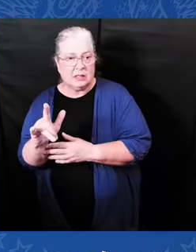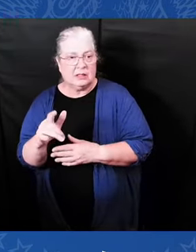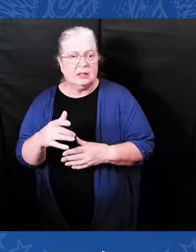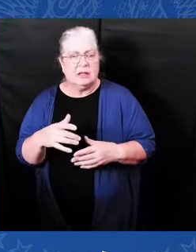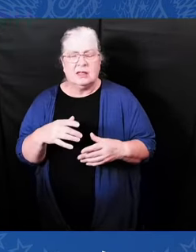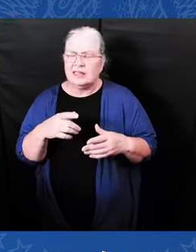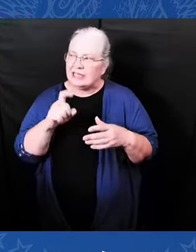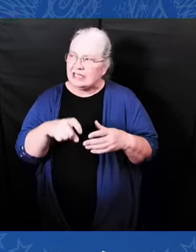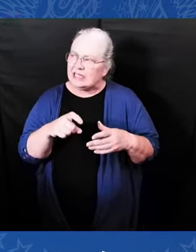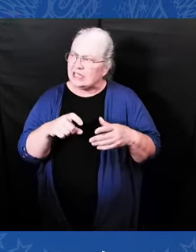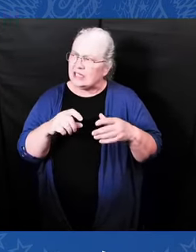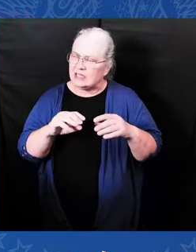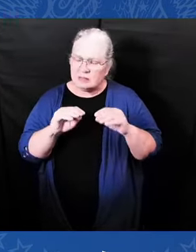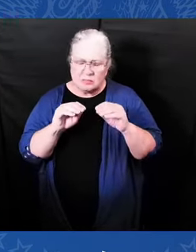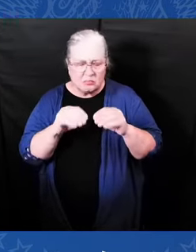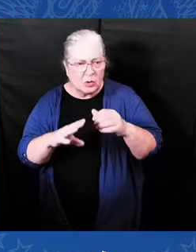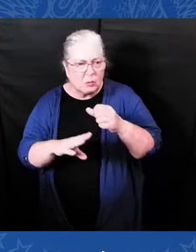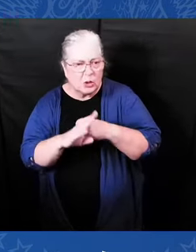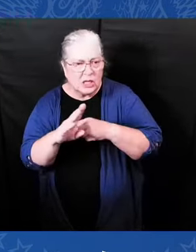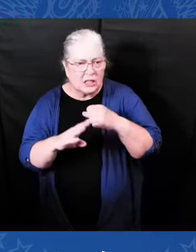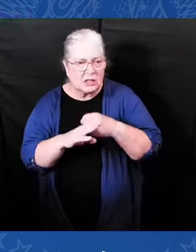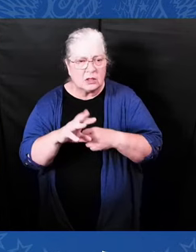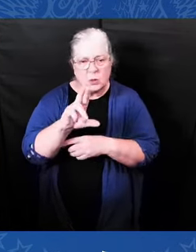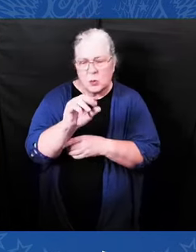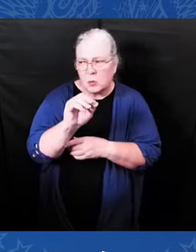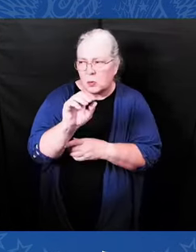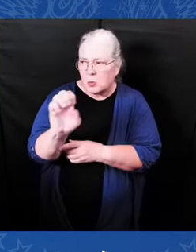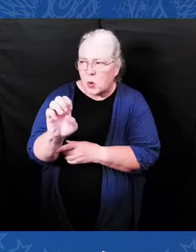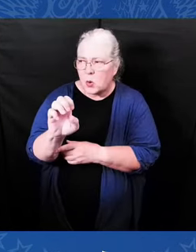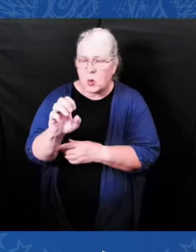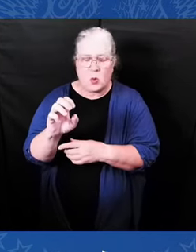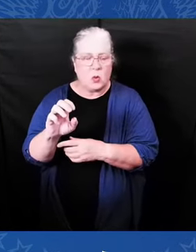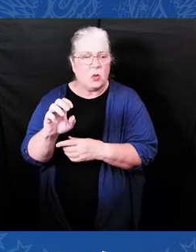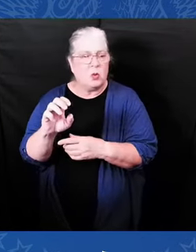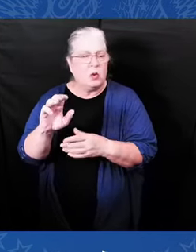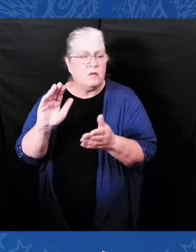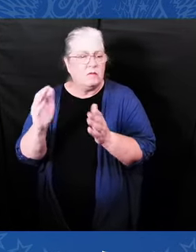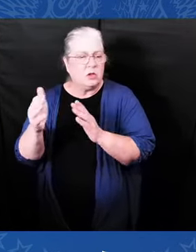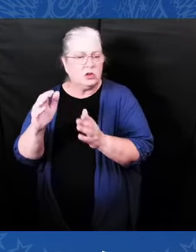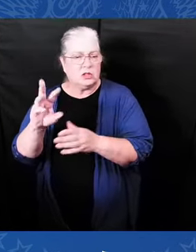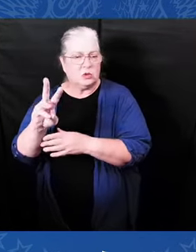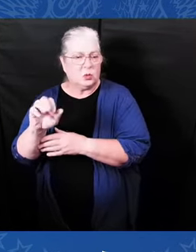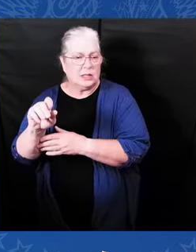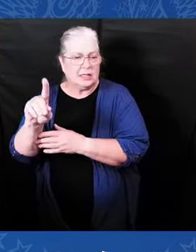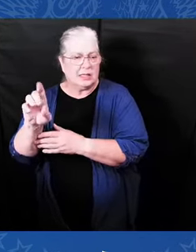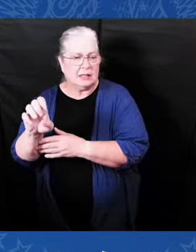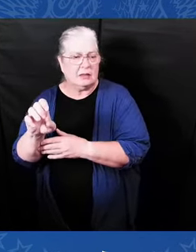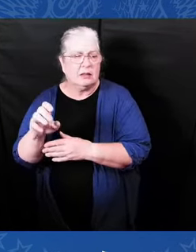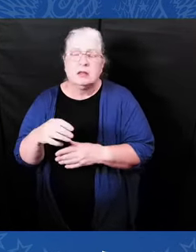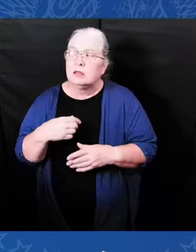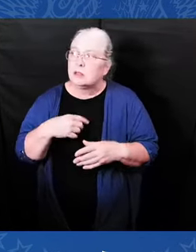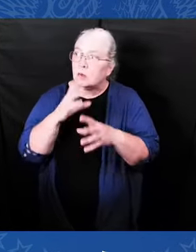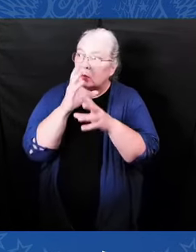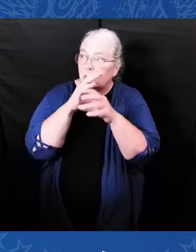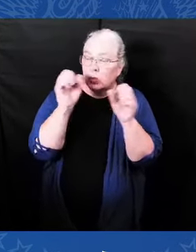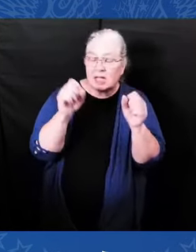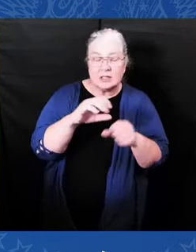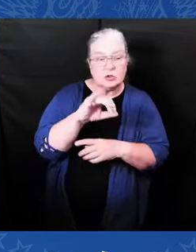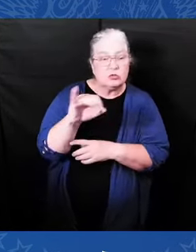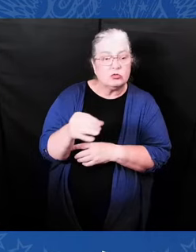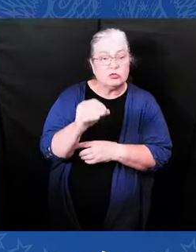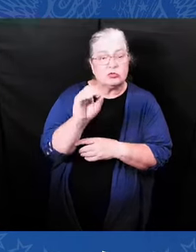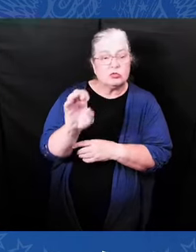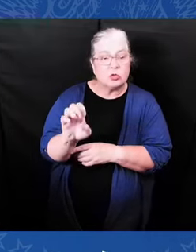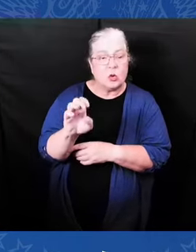our President Joe Biden will sign it. When Congress renews the assault weapons ban, President